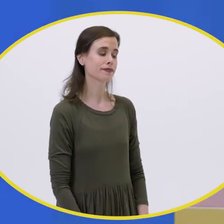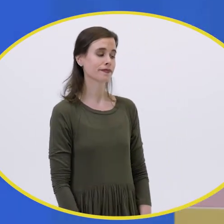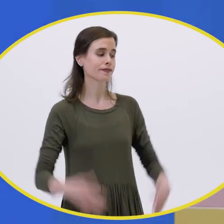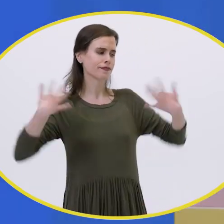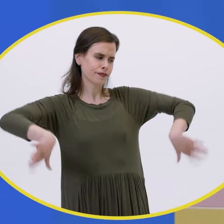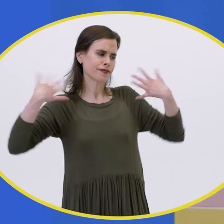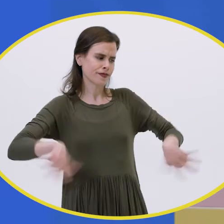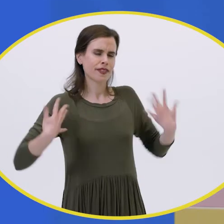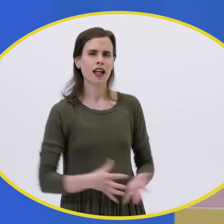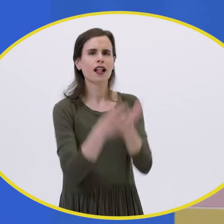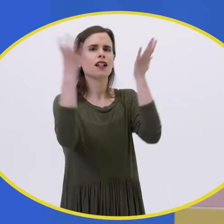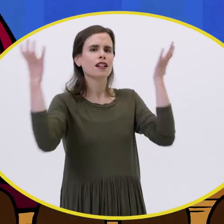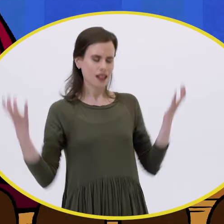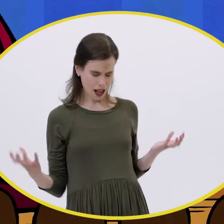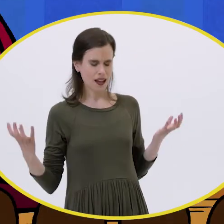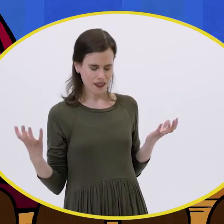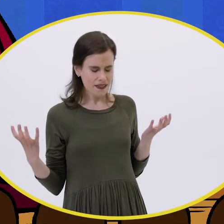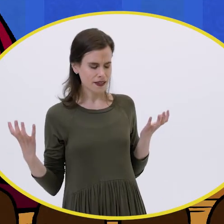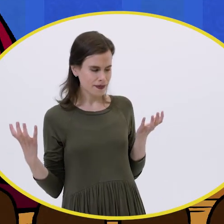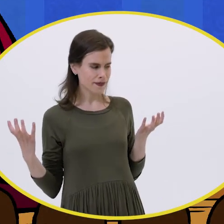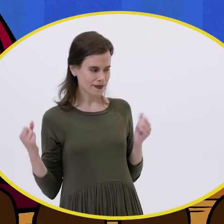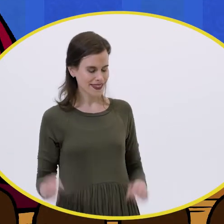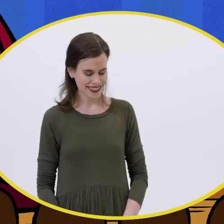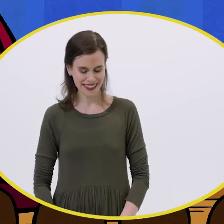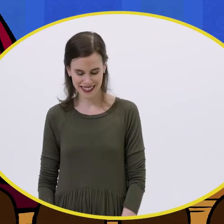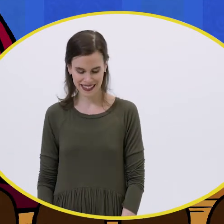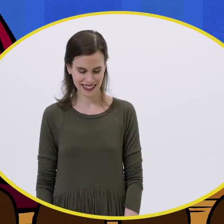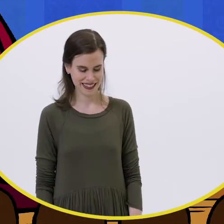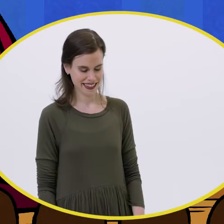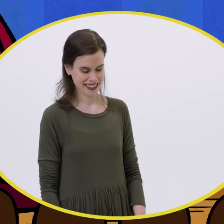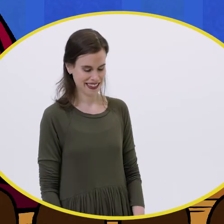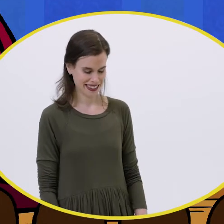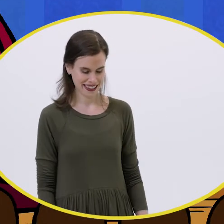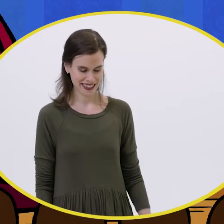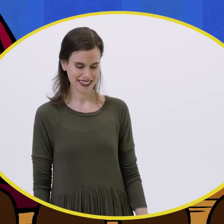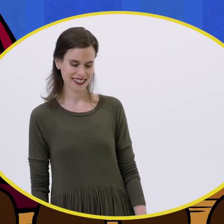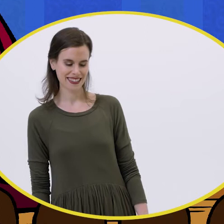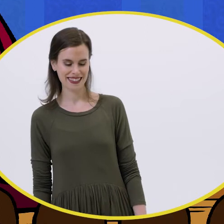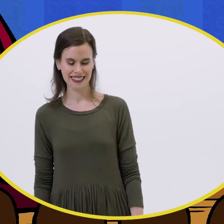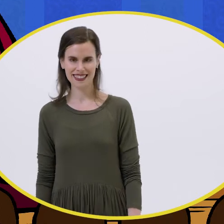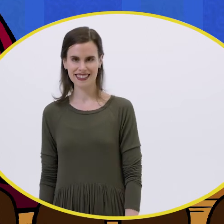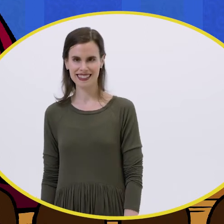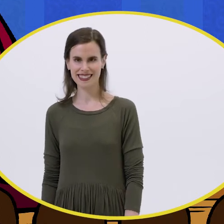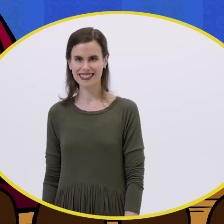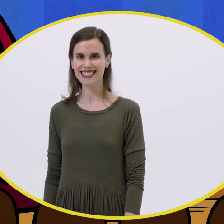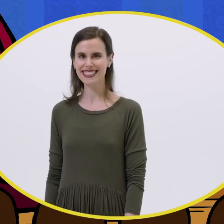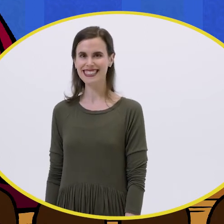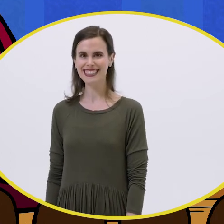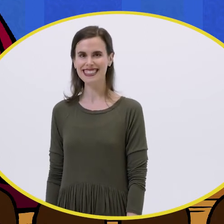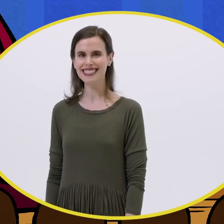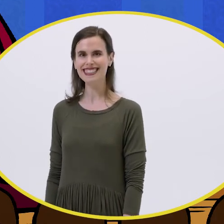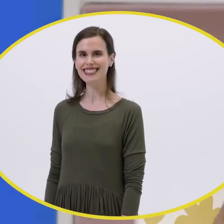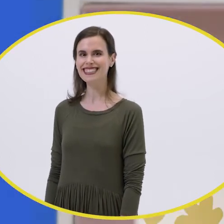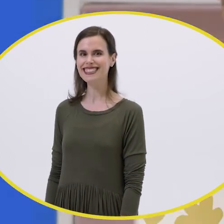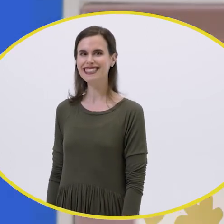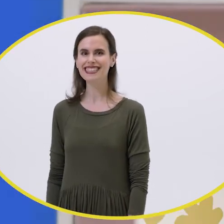dong